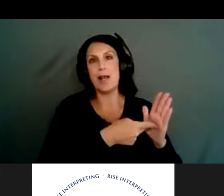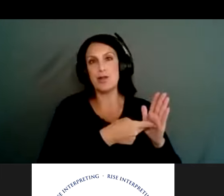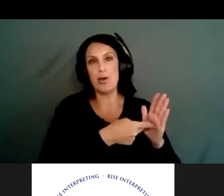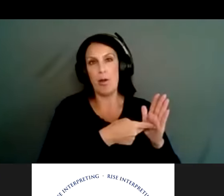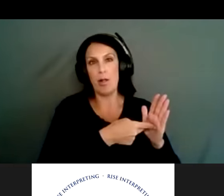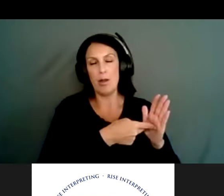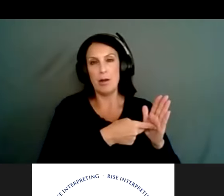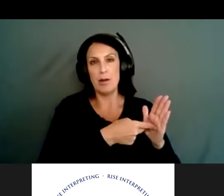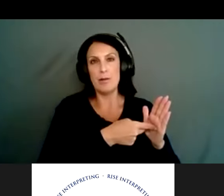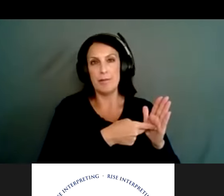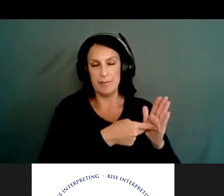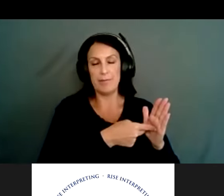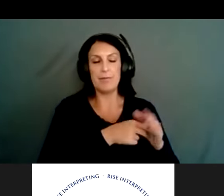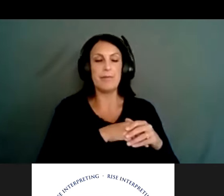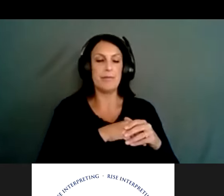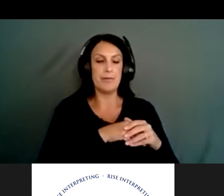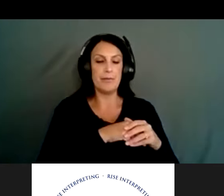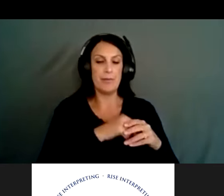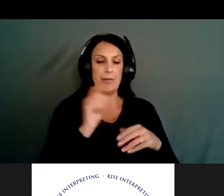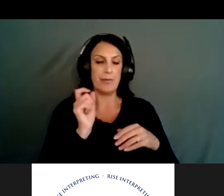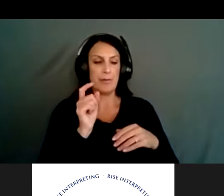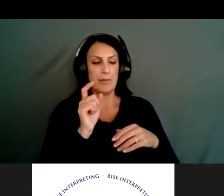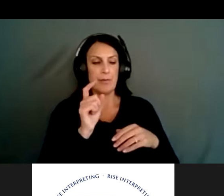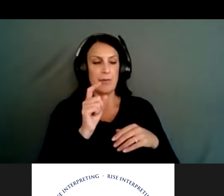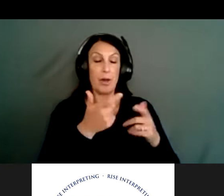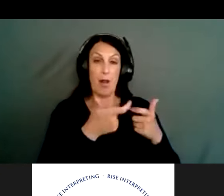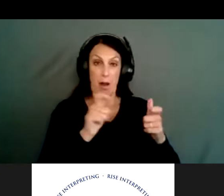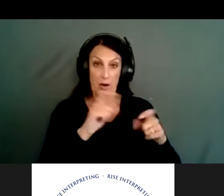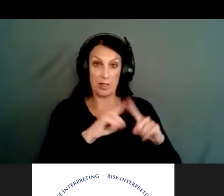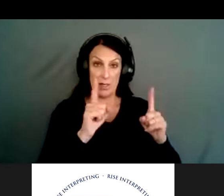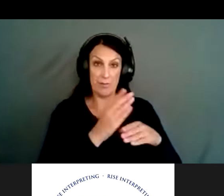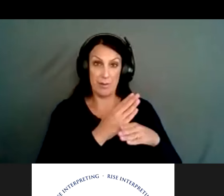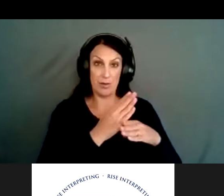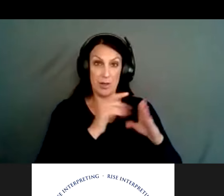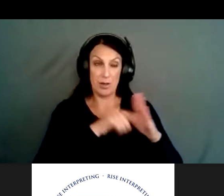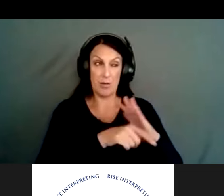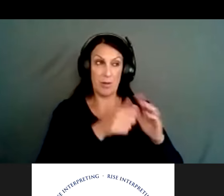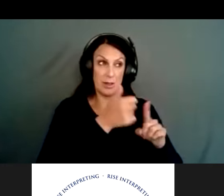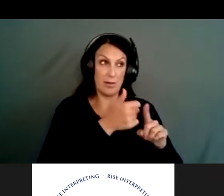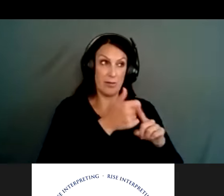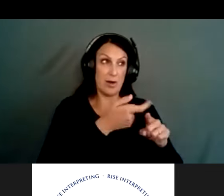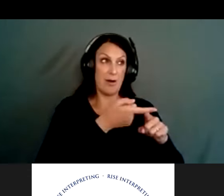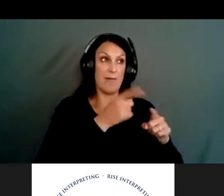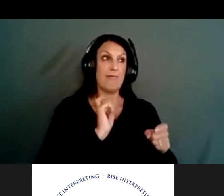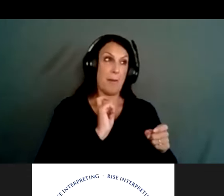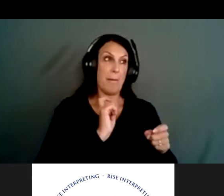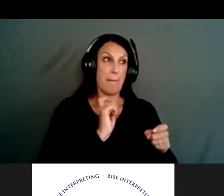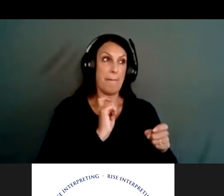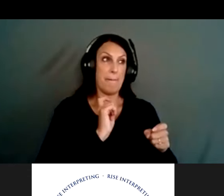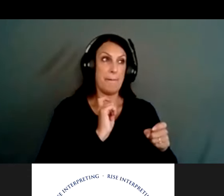And last question, is there a large difference in the number of suicides by firearms in an open carry state?